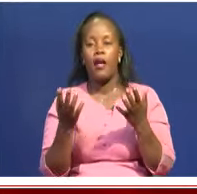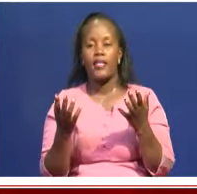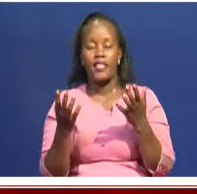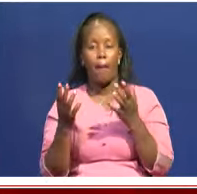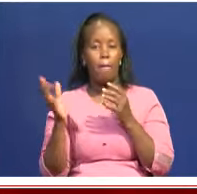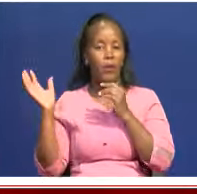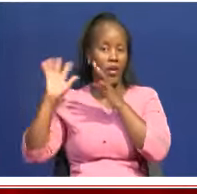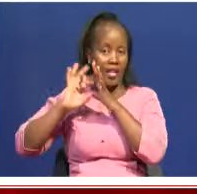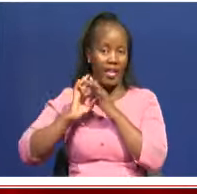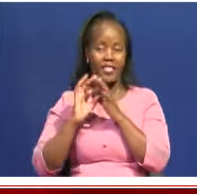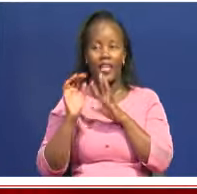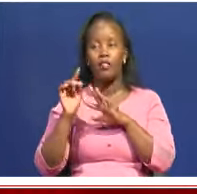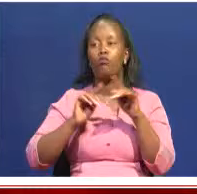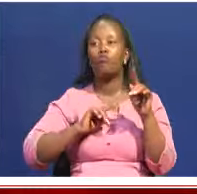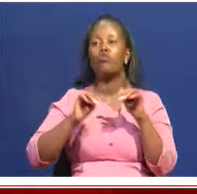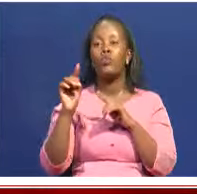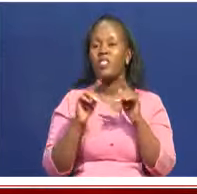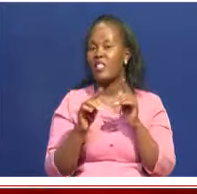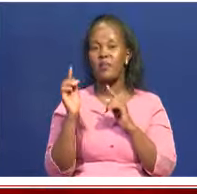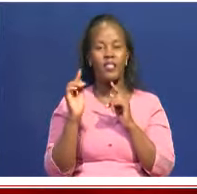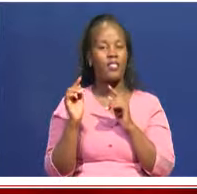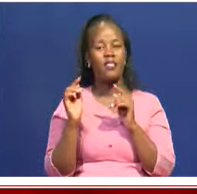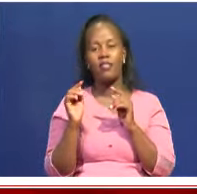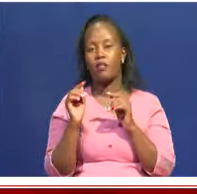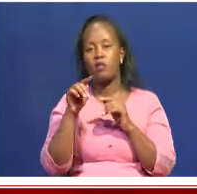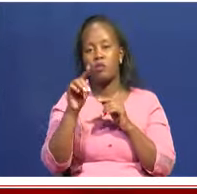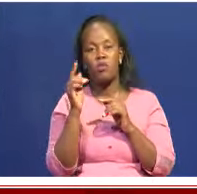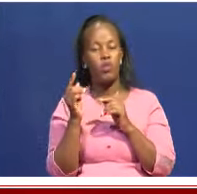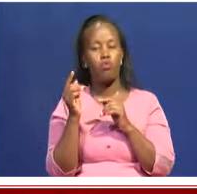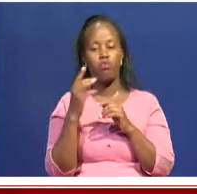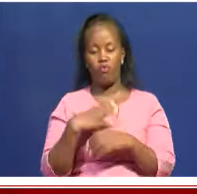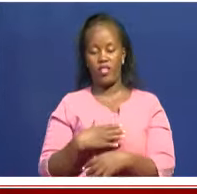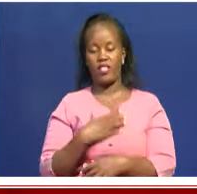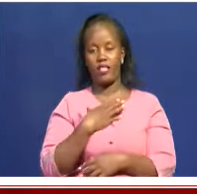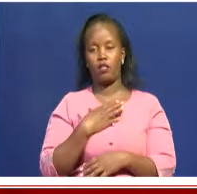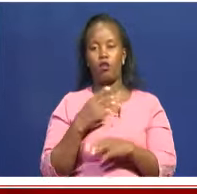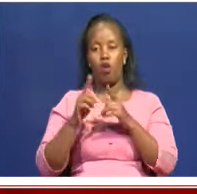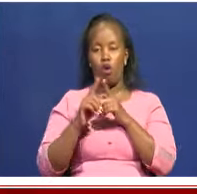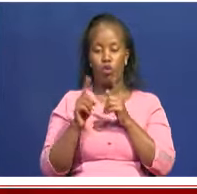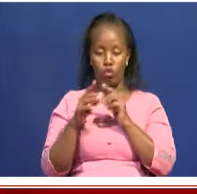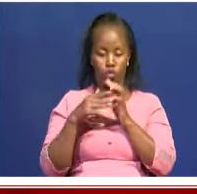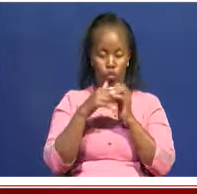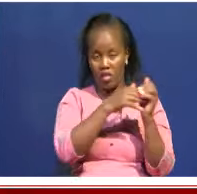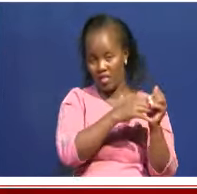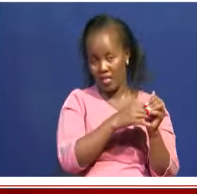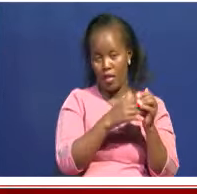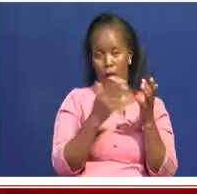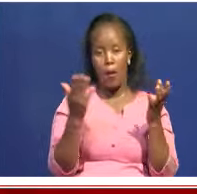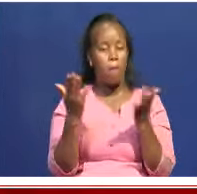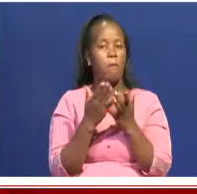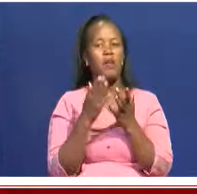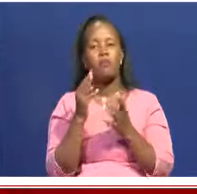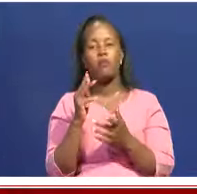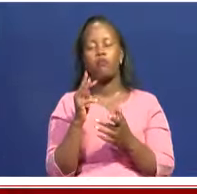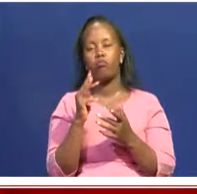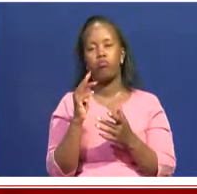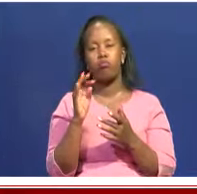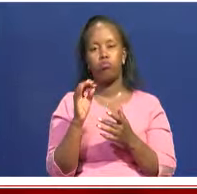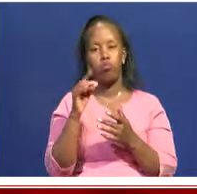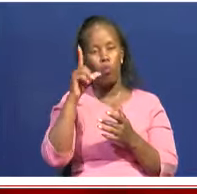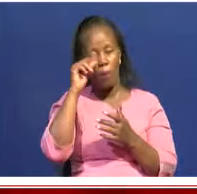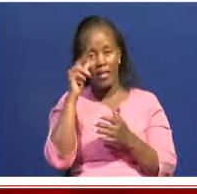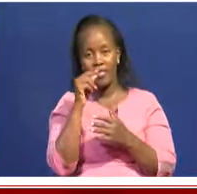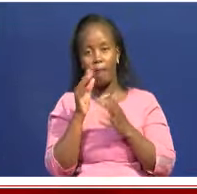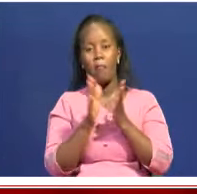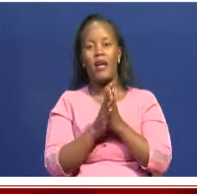tourism, you come, you go to the Mara. You come, you go to Mombasa, to the ocean, and usually what used